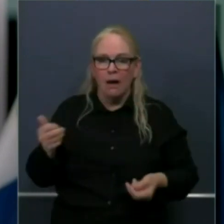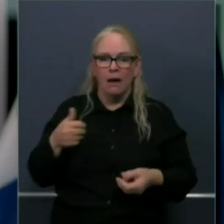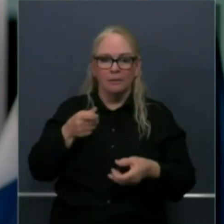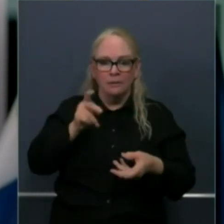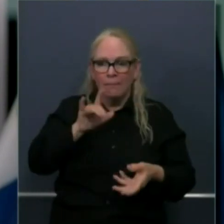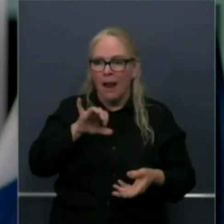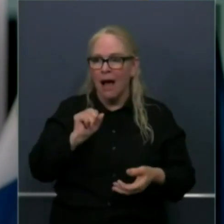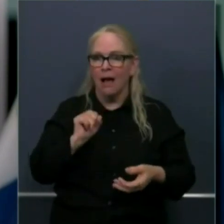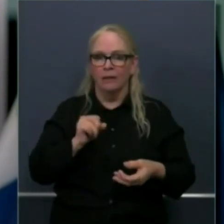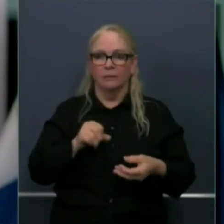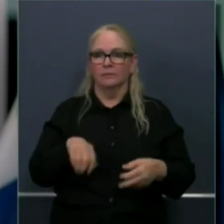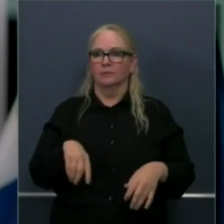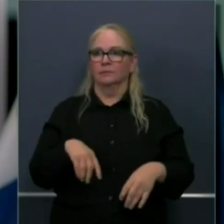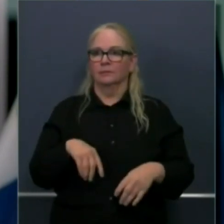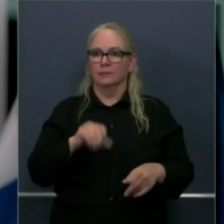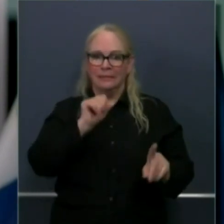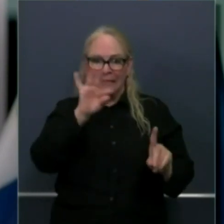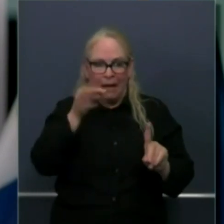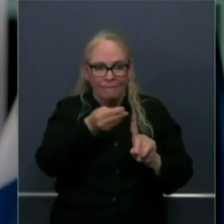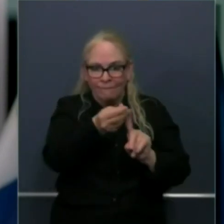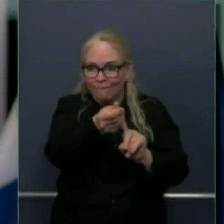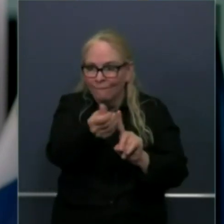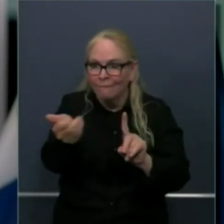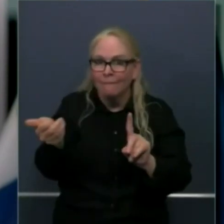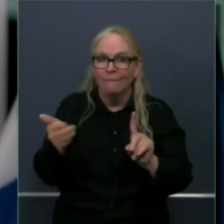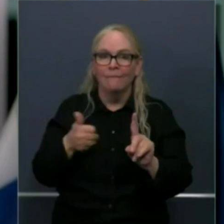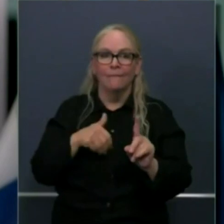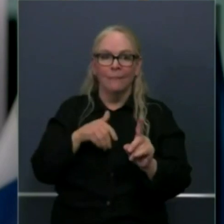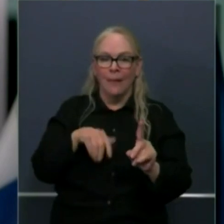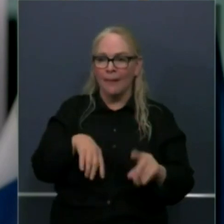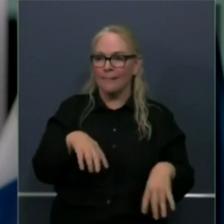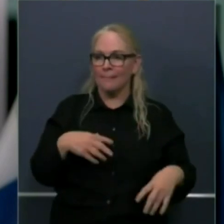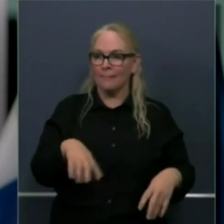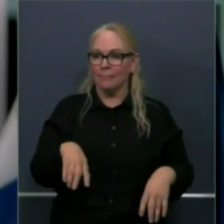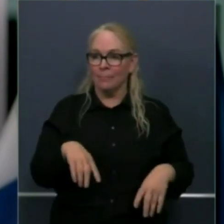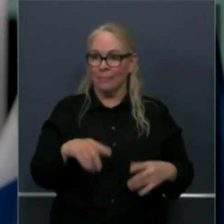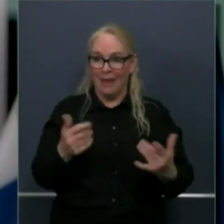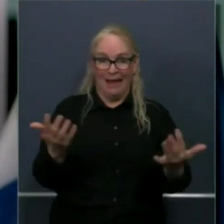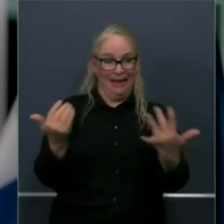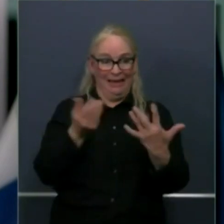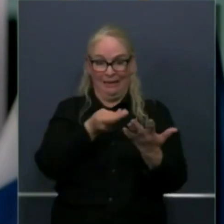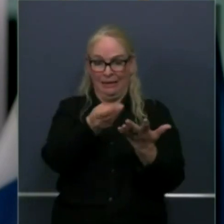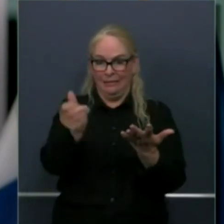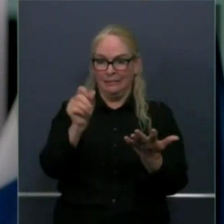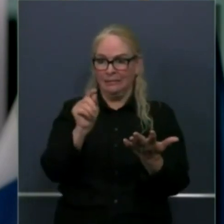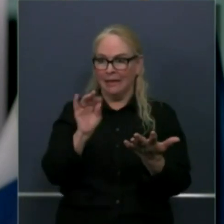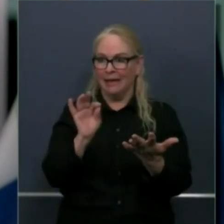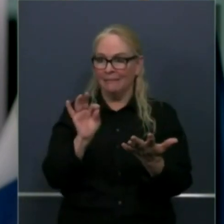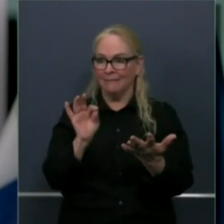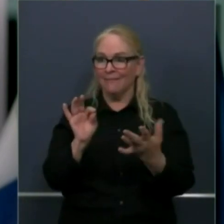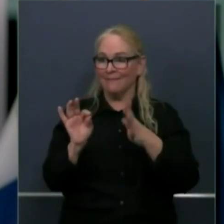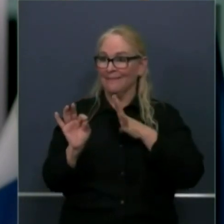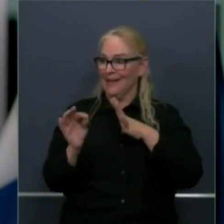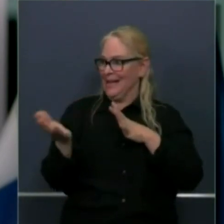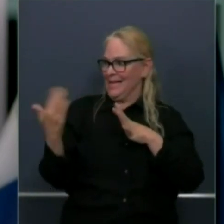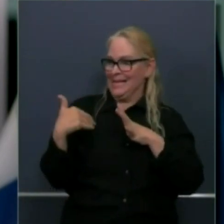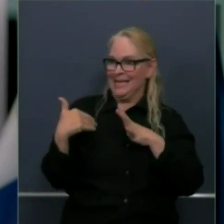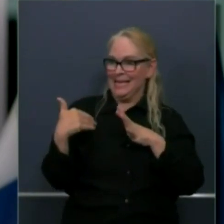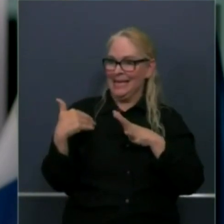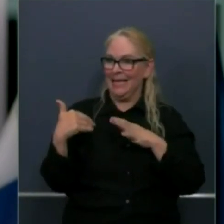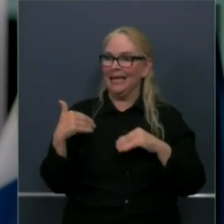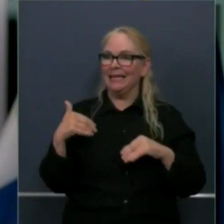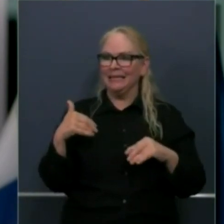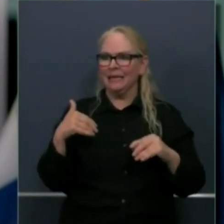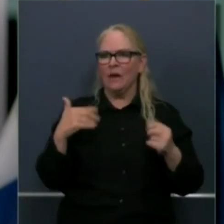your staff. The whole notion of a restaurant, when you bring back staff, is you want to maximize those peak hours, and you want to